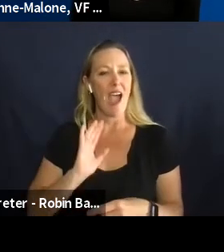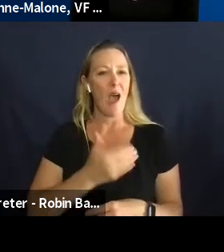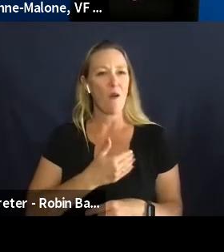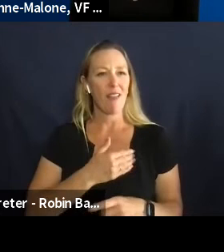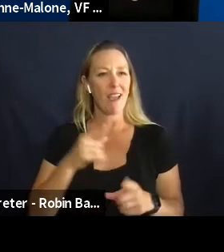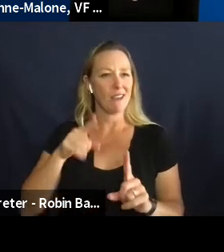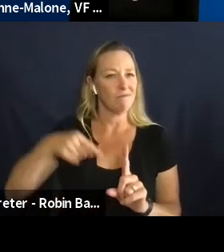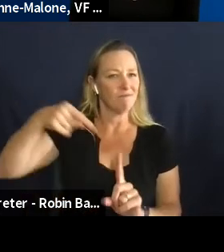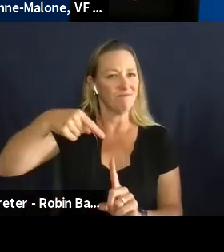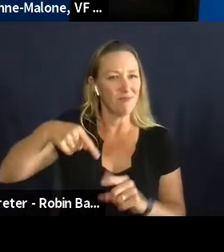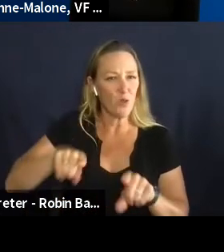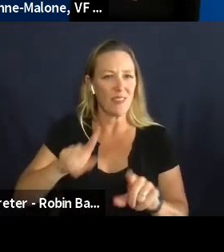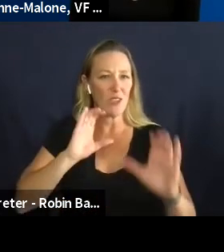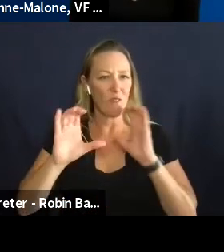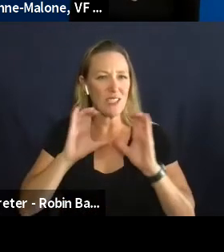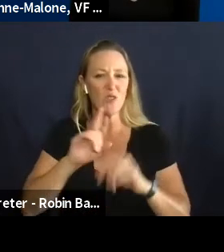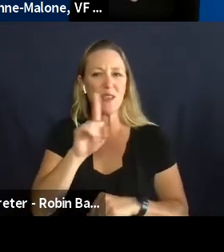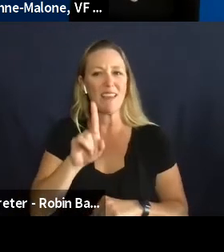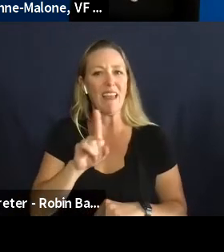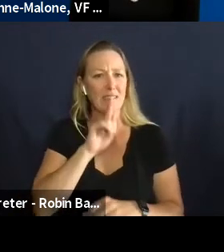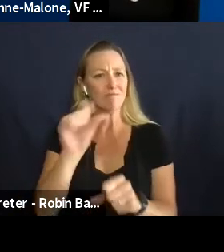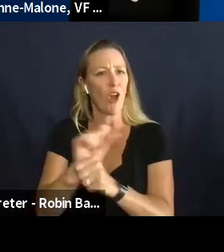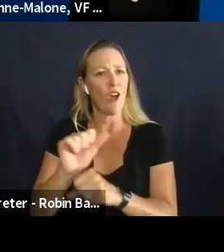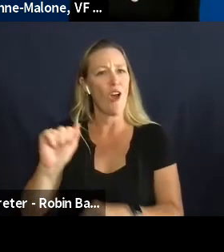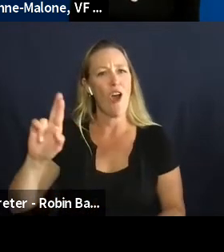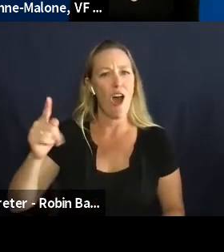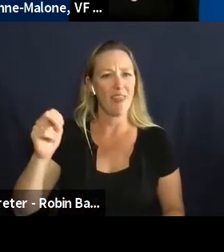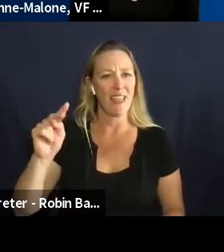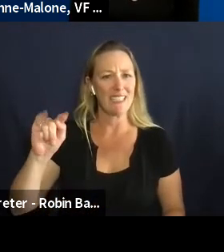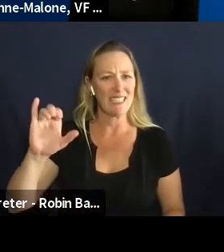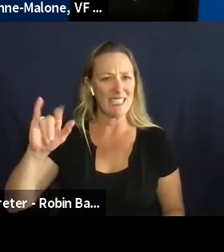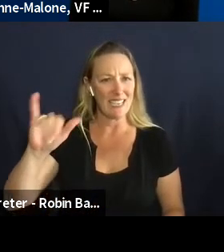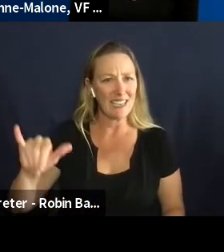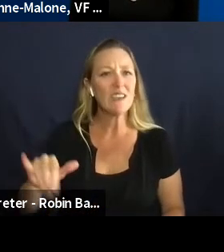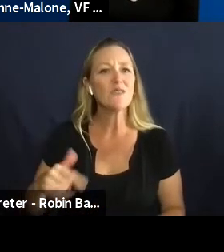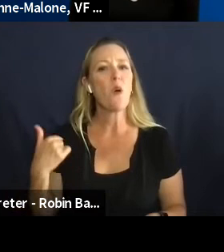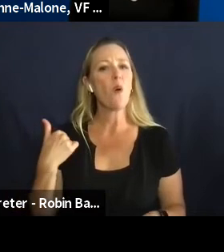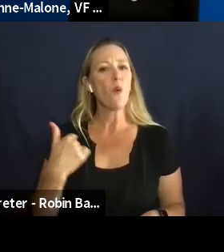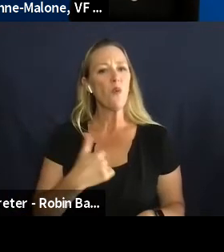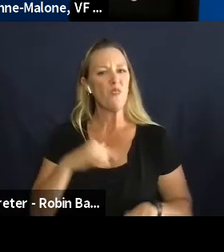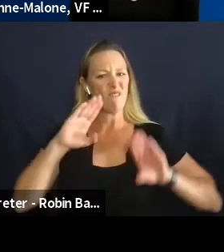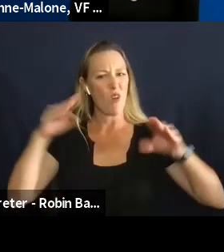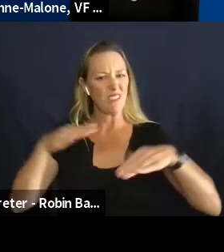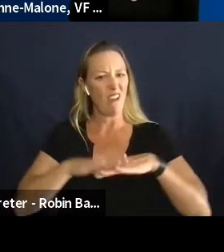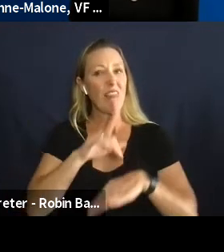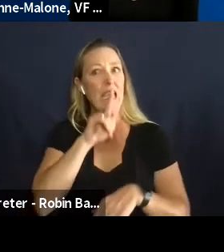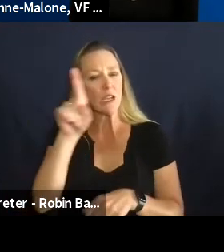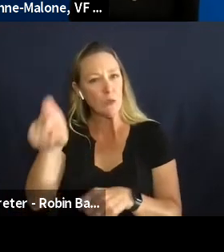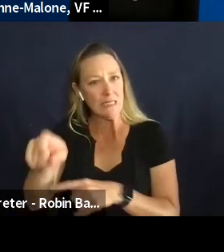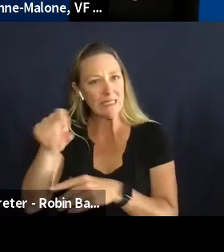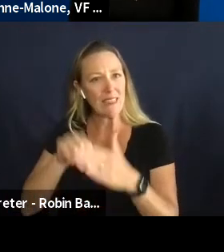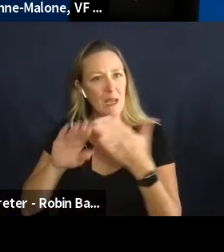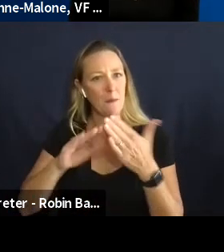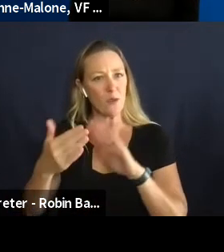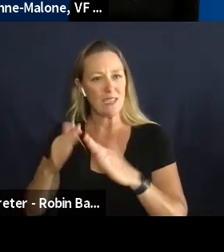your purpose and then um you we we really pay attention to you know some of the the real needs in in the community and so a lot of the